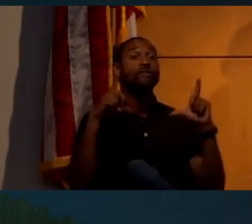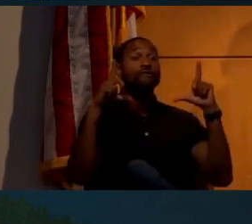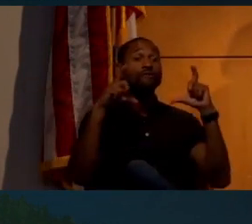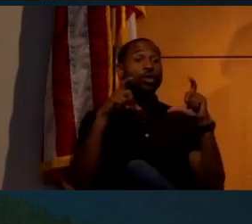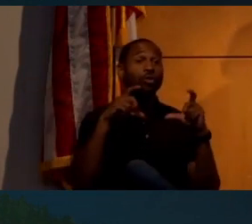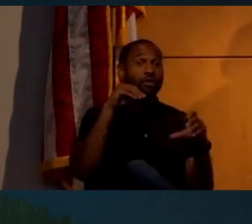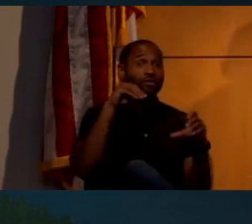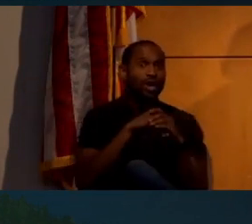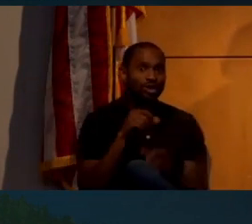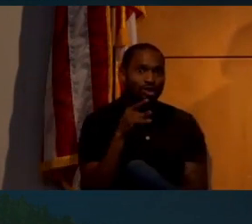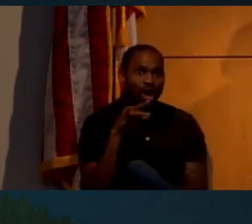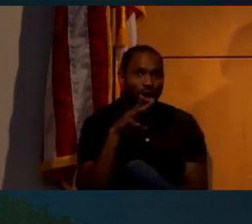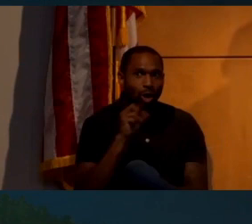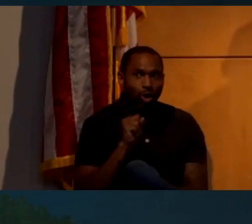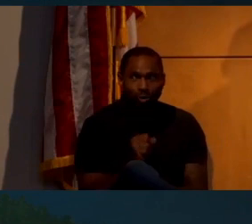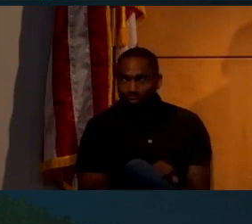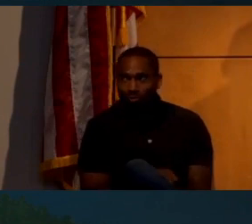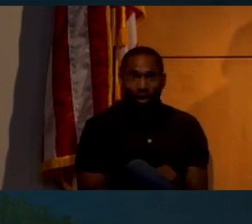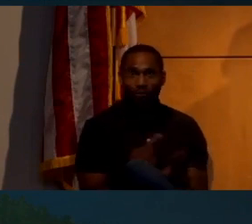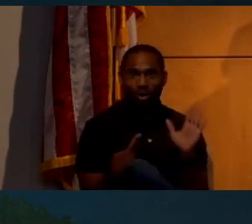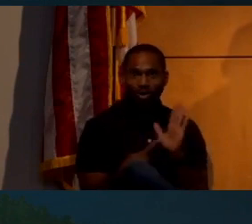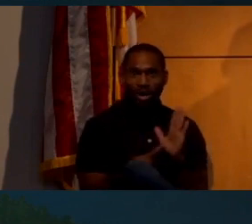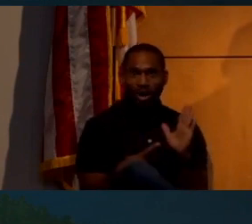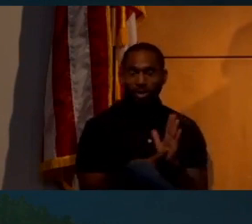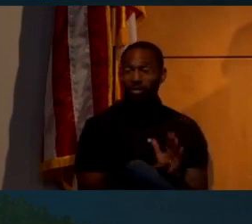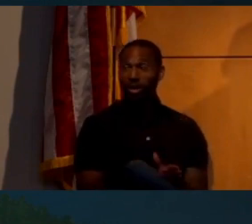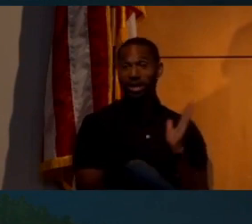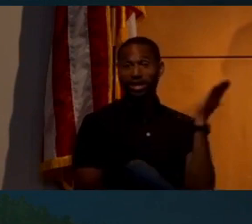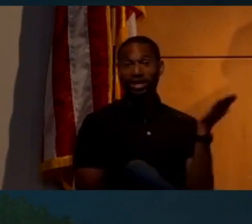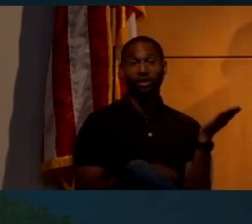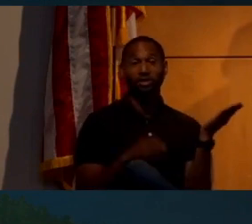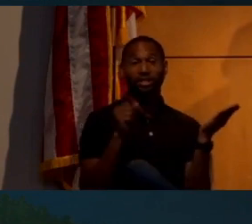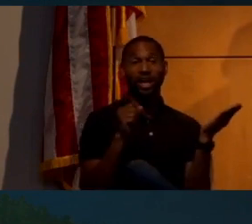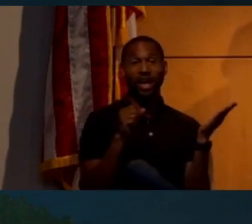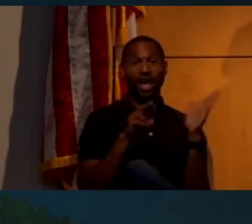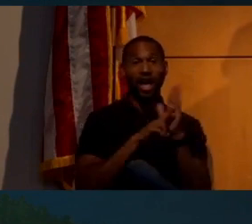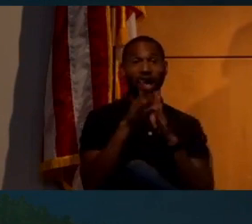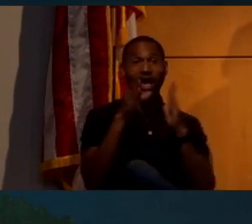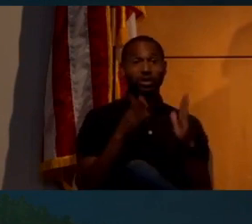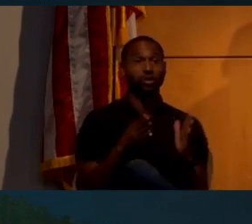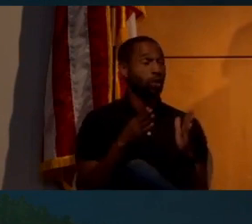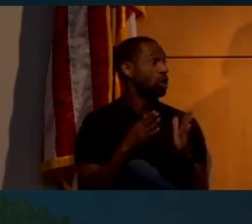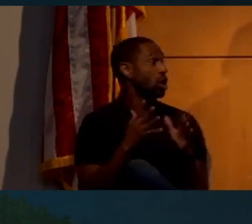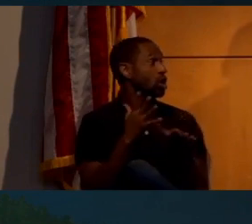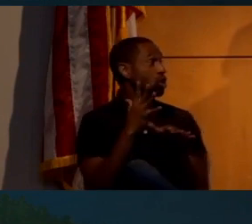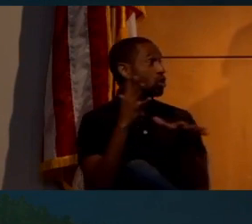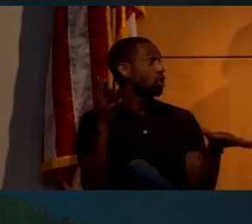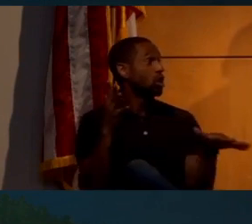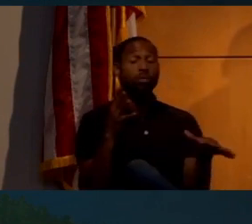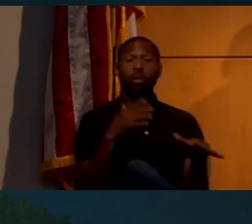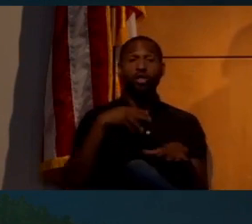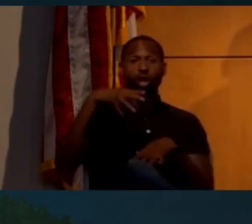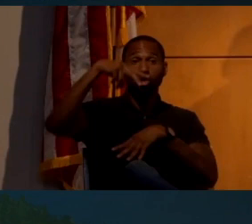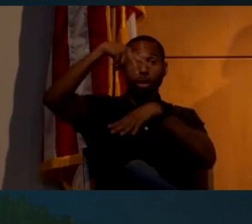shadows. For example, here's an astronaut who descends into a huge shadow cast by the lunar module.